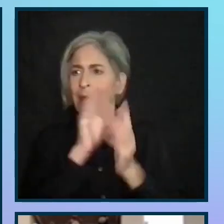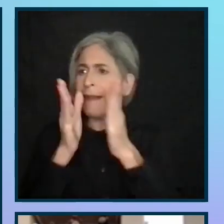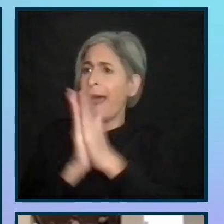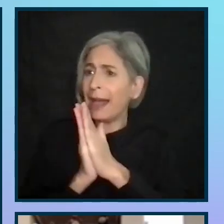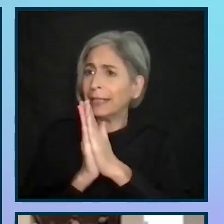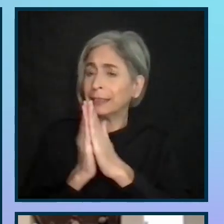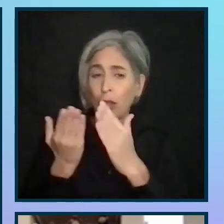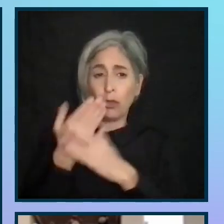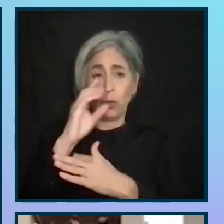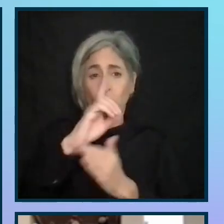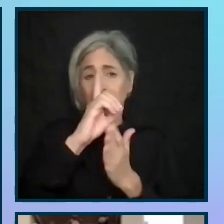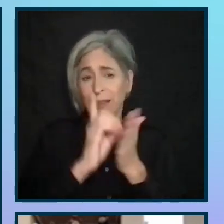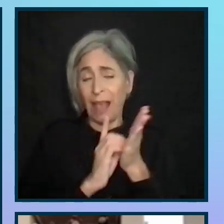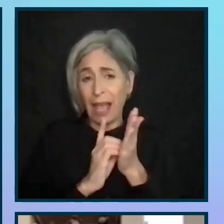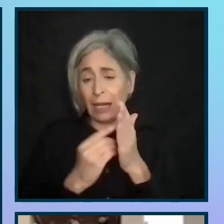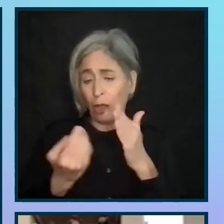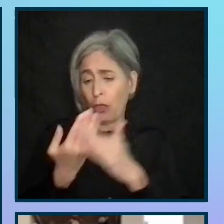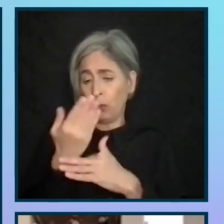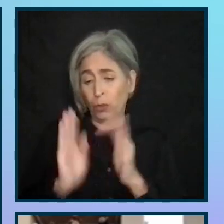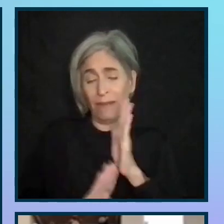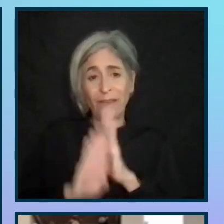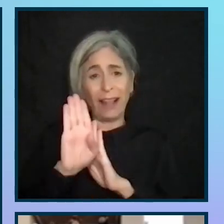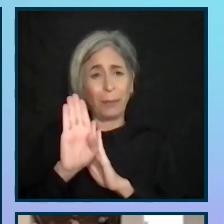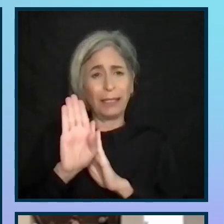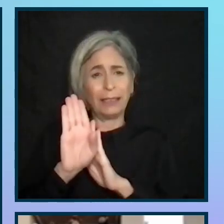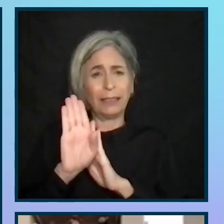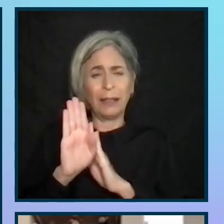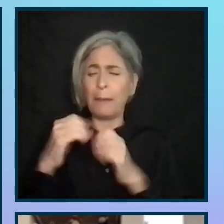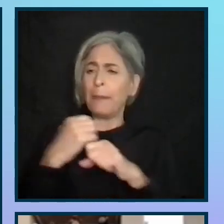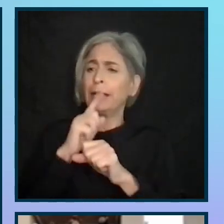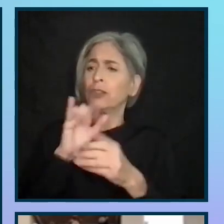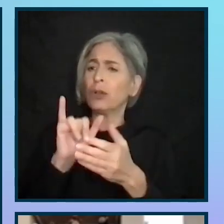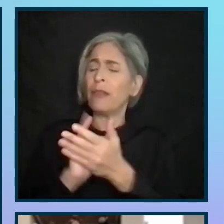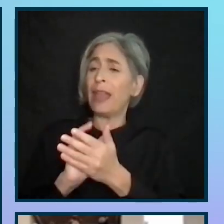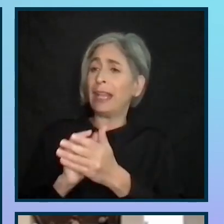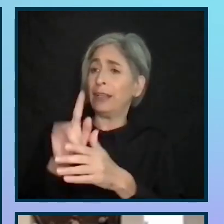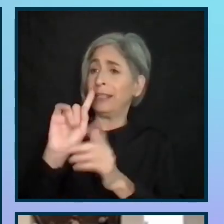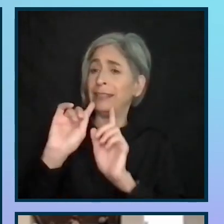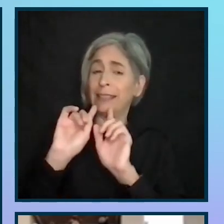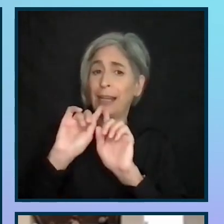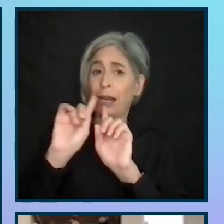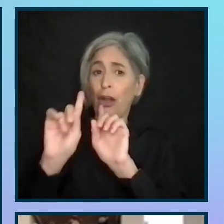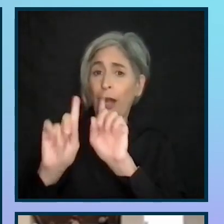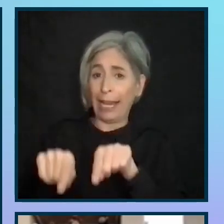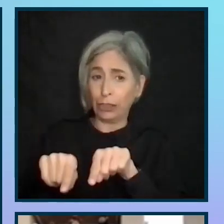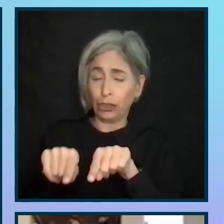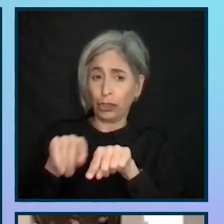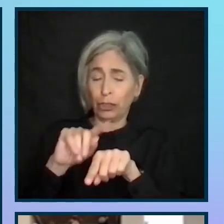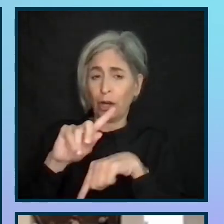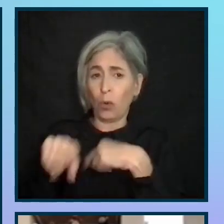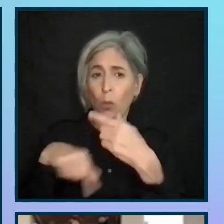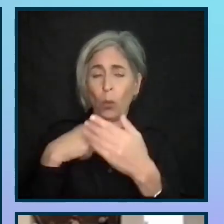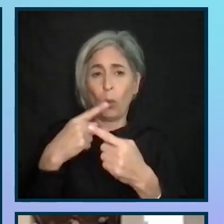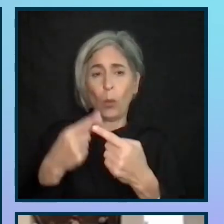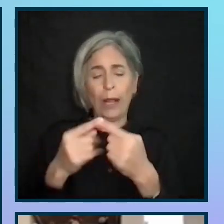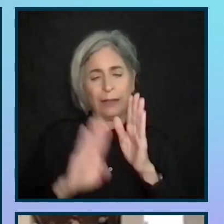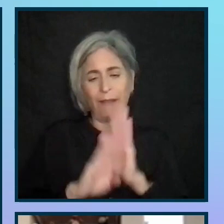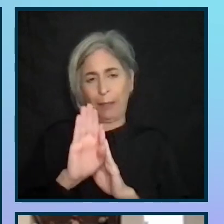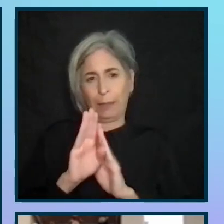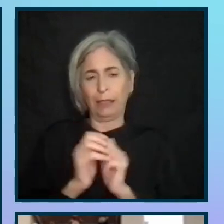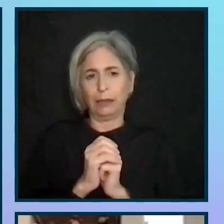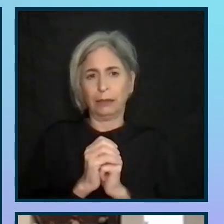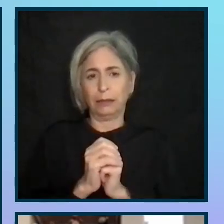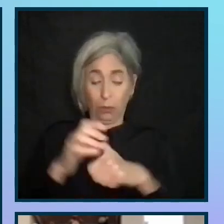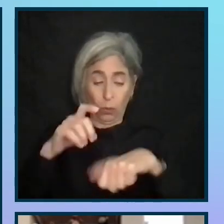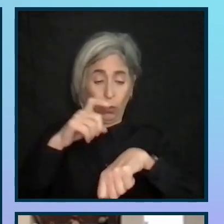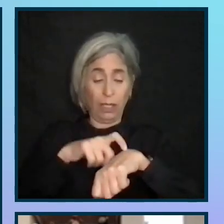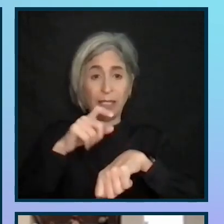design and development. They can ensure these questions are answered when testing. With time, each of these questions